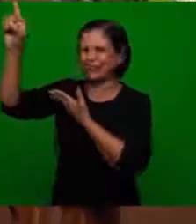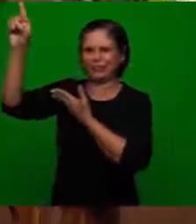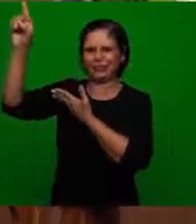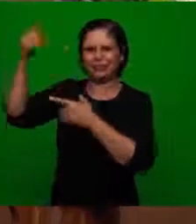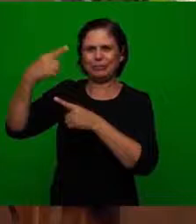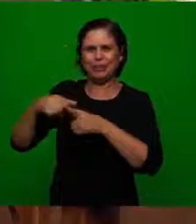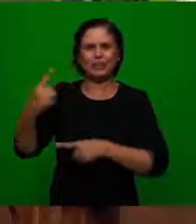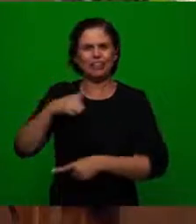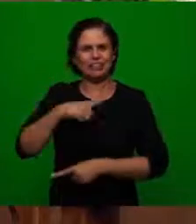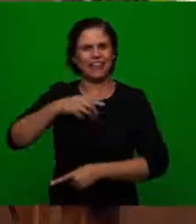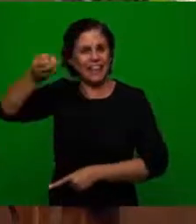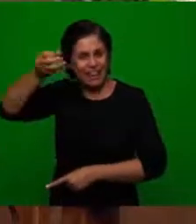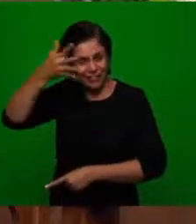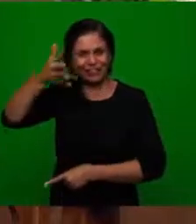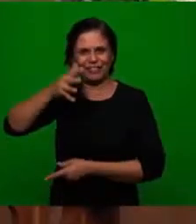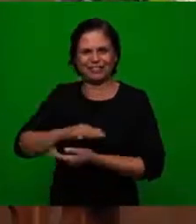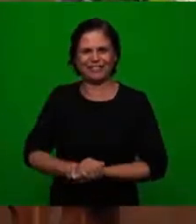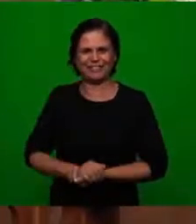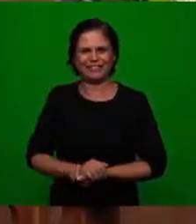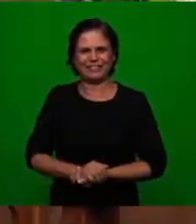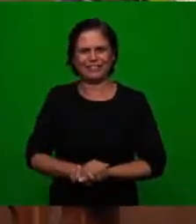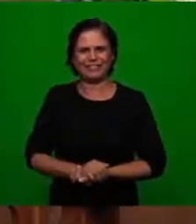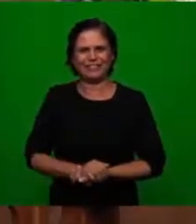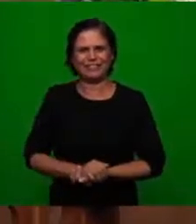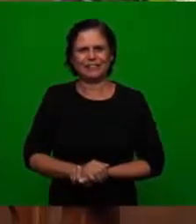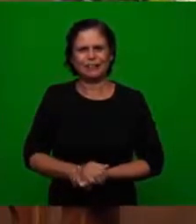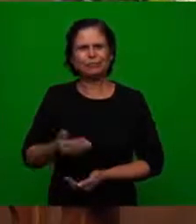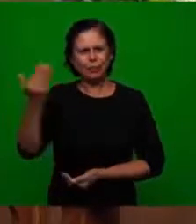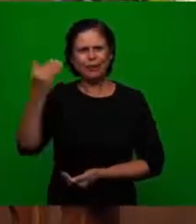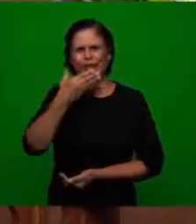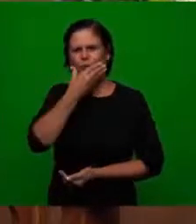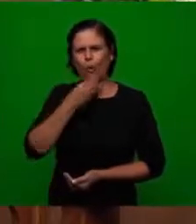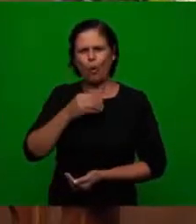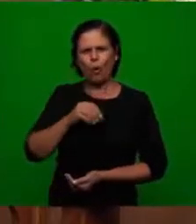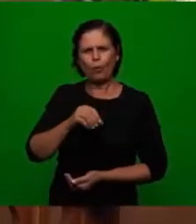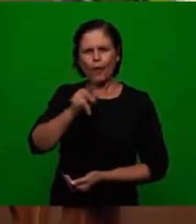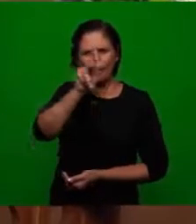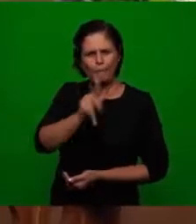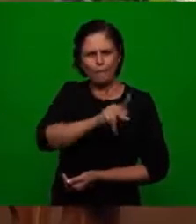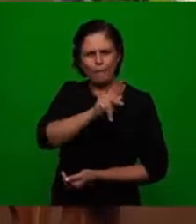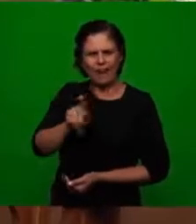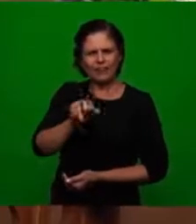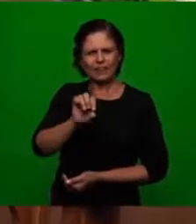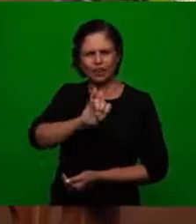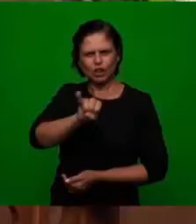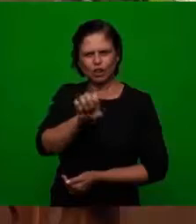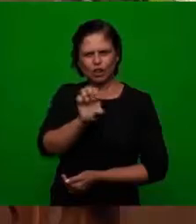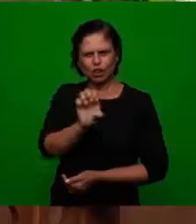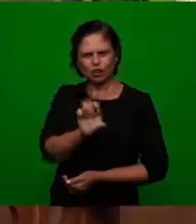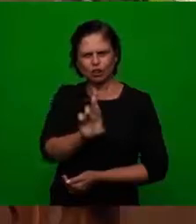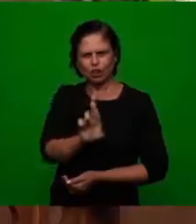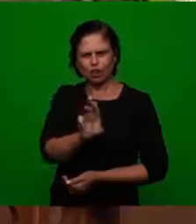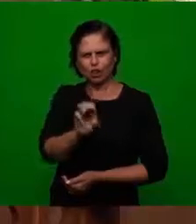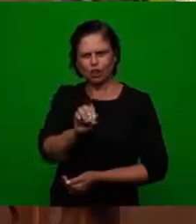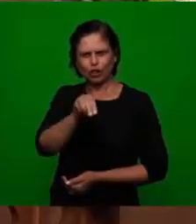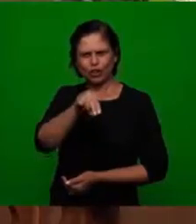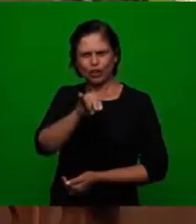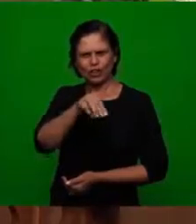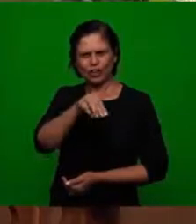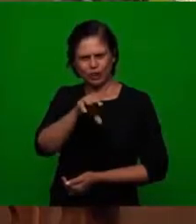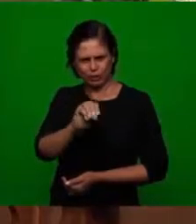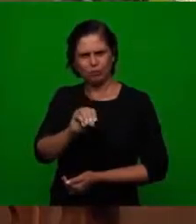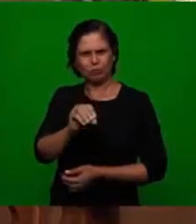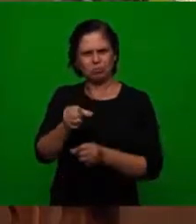for this and we repeat here that when Jeronimus in between